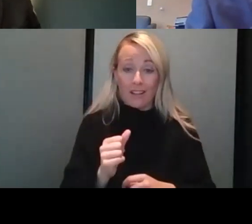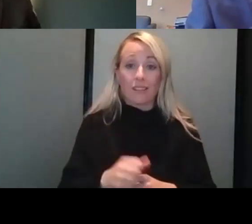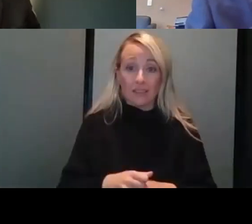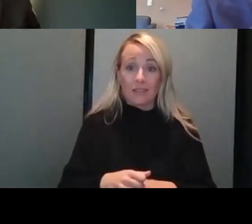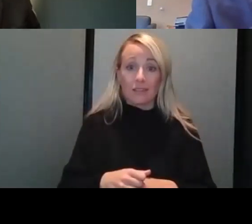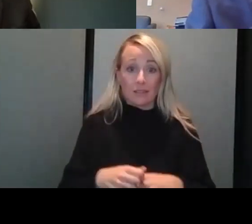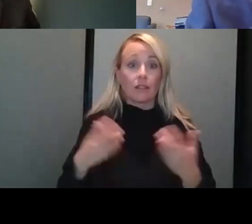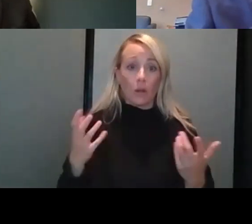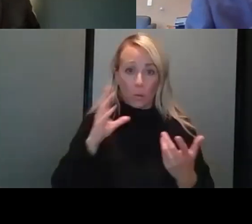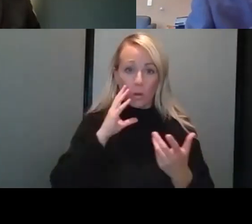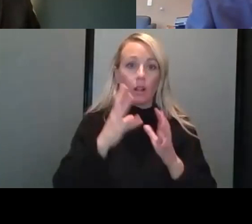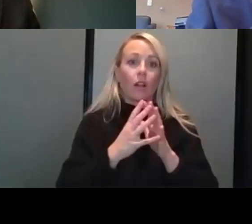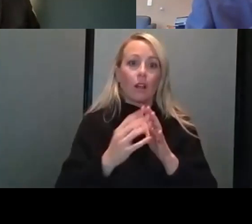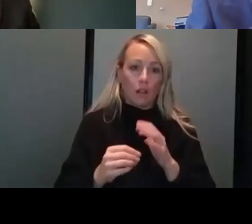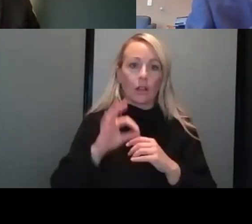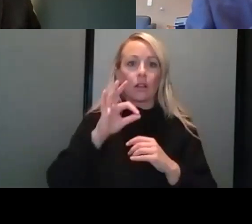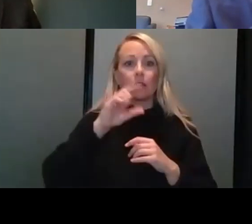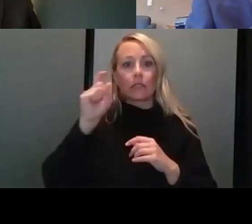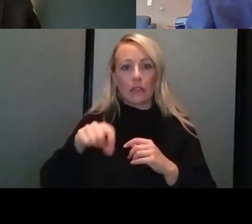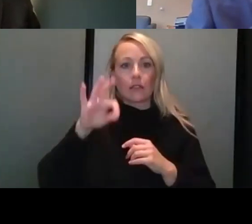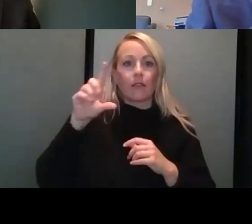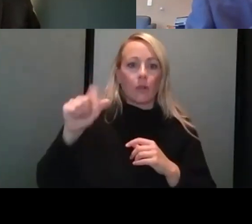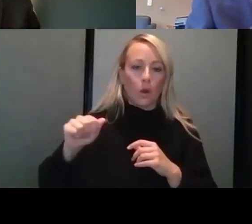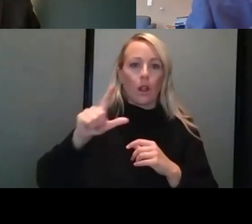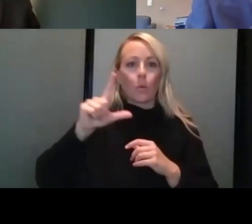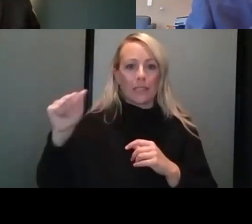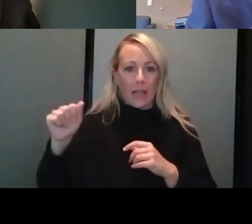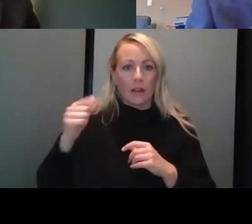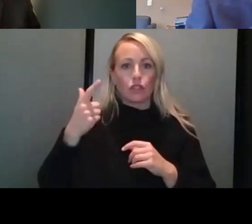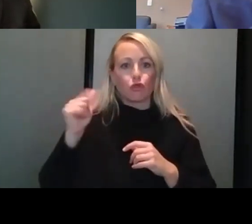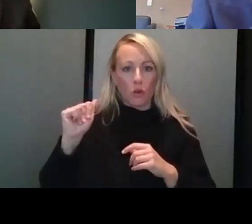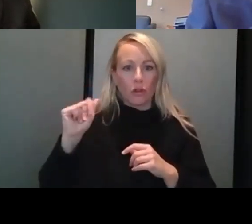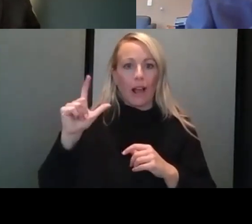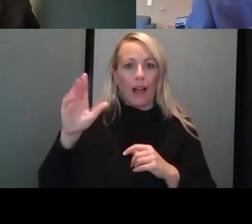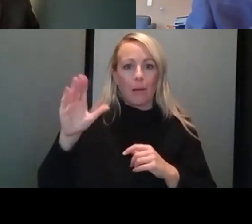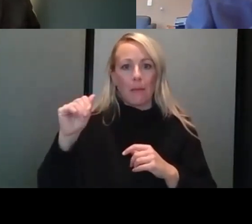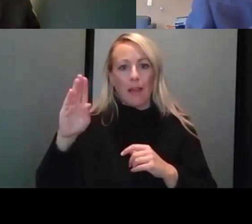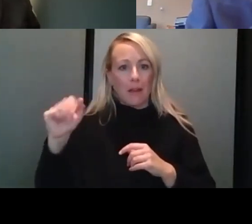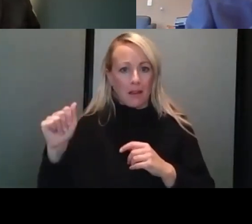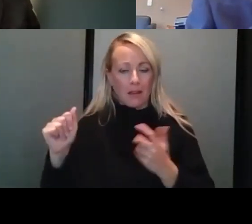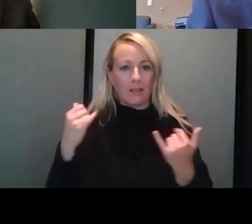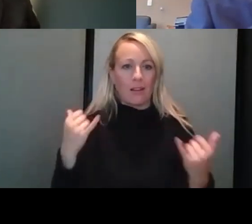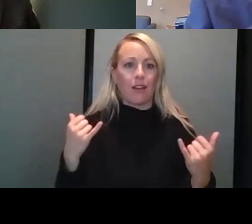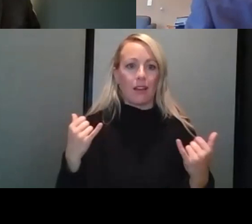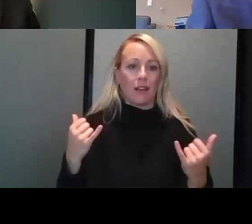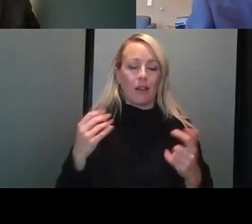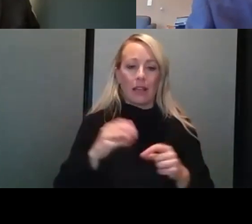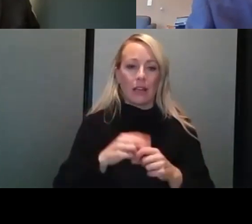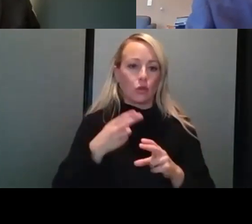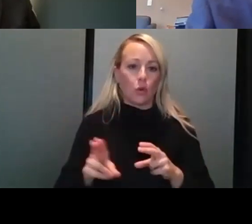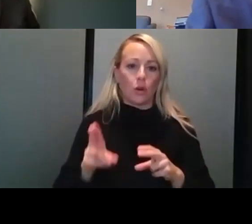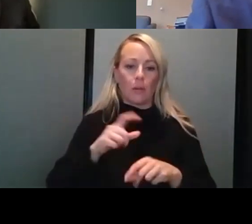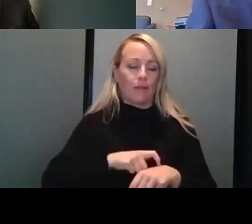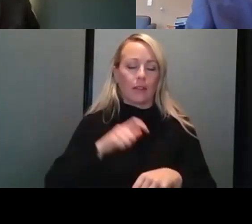Texas, Florida, Louisiana, Georgia, and Alabama are in, um, in a short period of time.